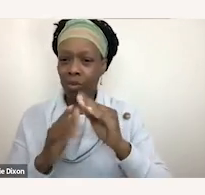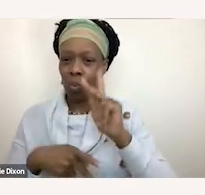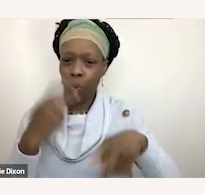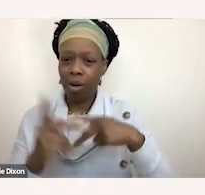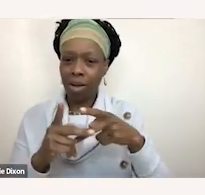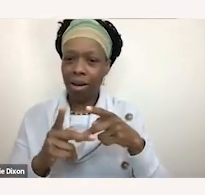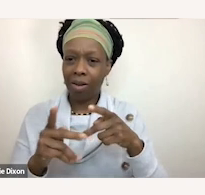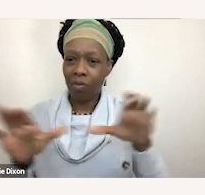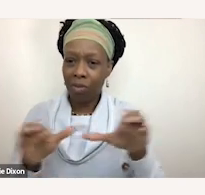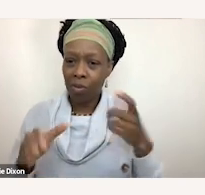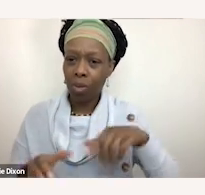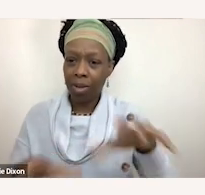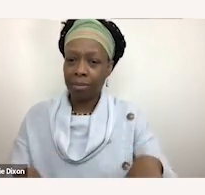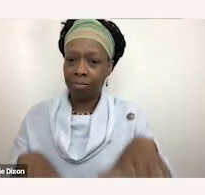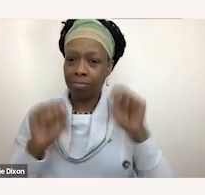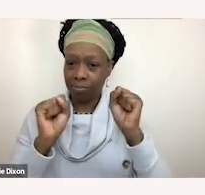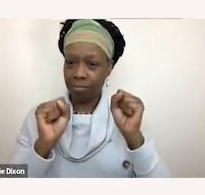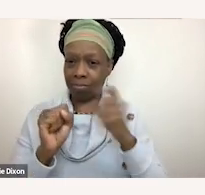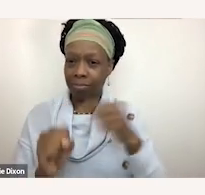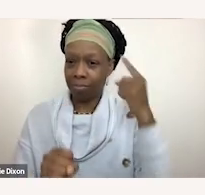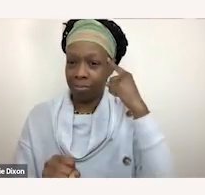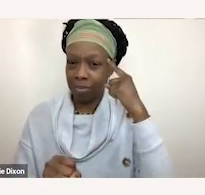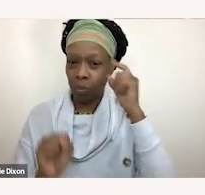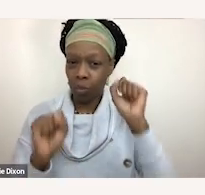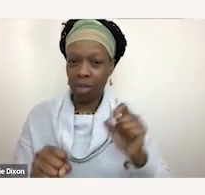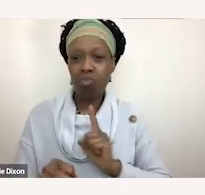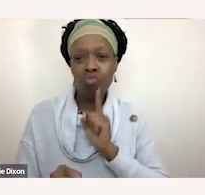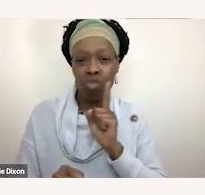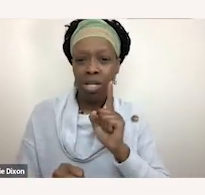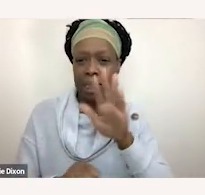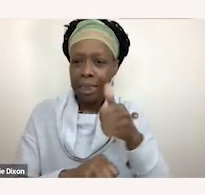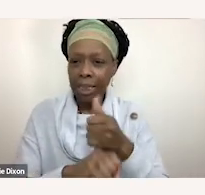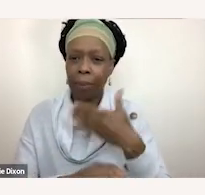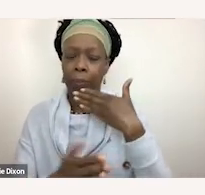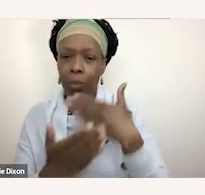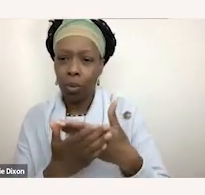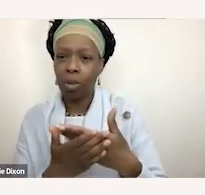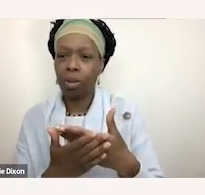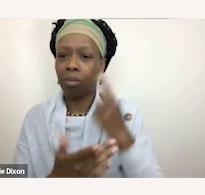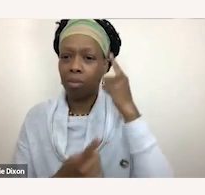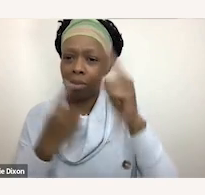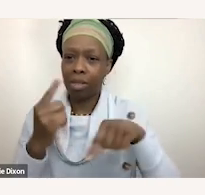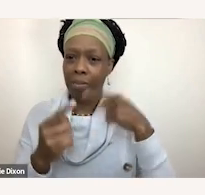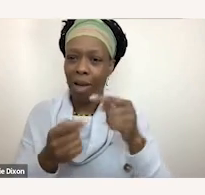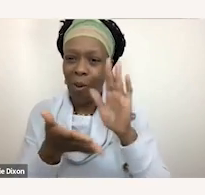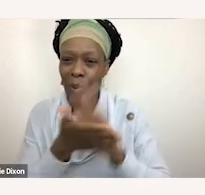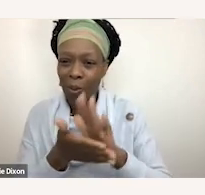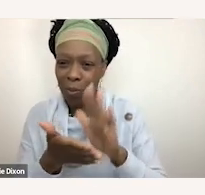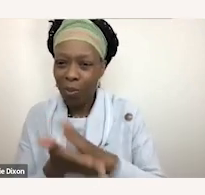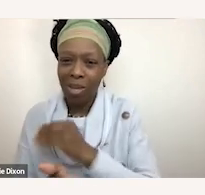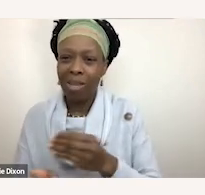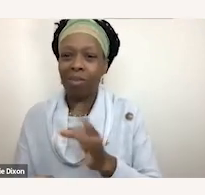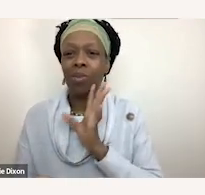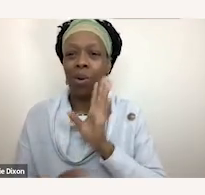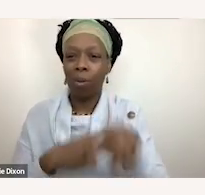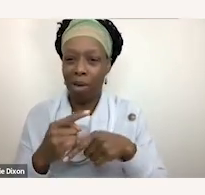where I think we can really sort of evolve thinking about school communities and everybody's responsibilities. And we're going to talk about allyship in